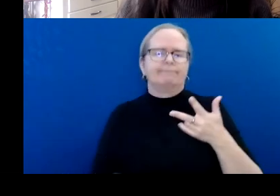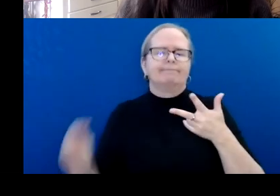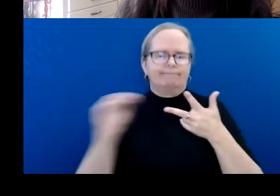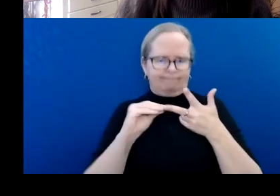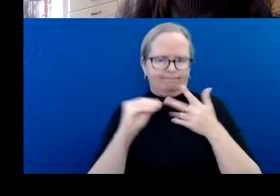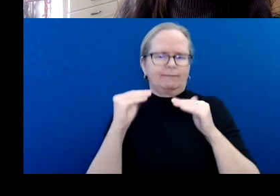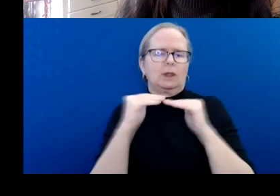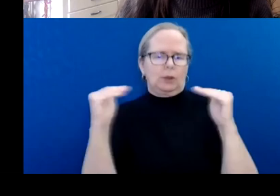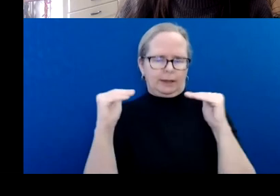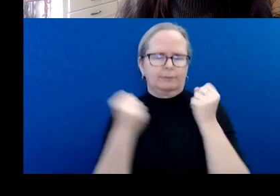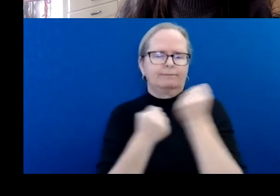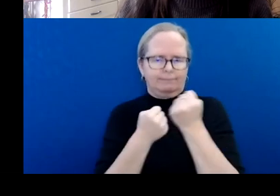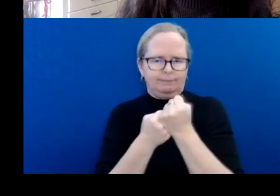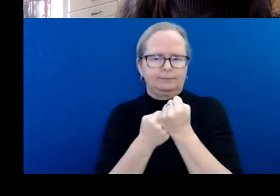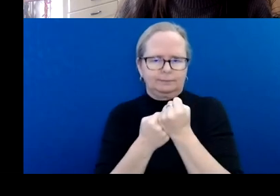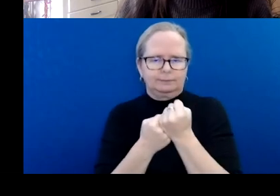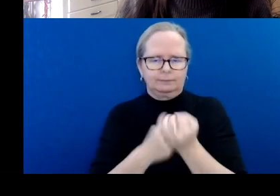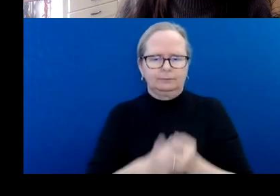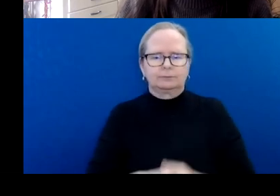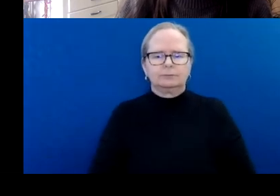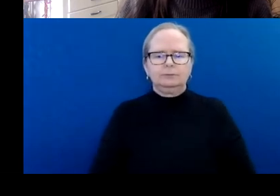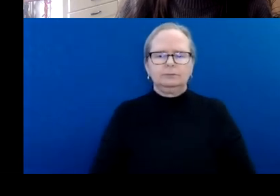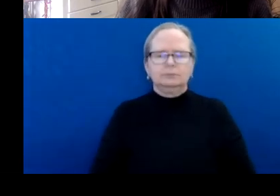And I'll describe those groups in a moment.